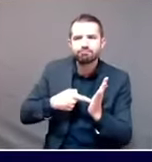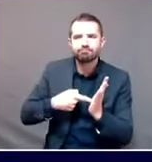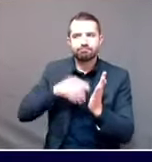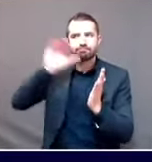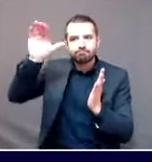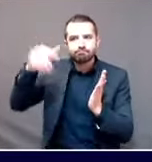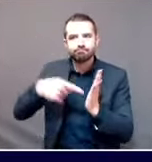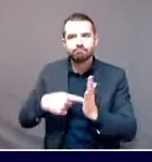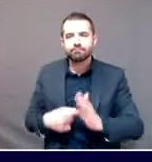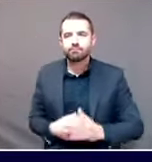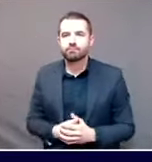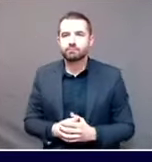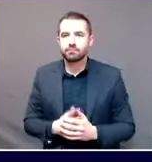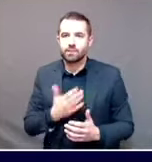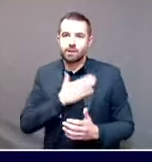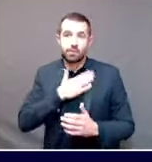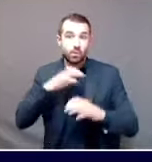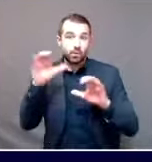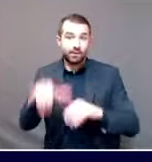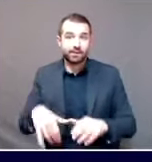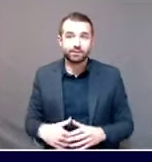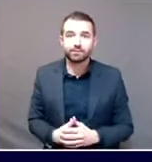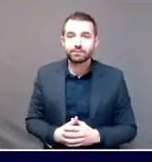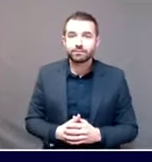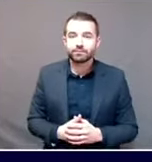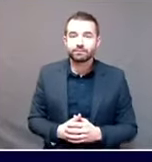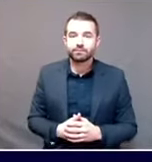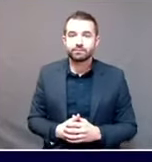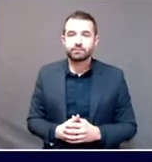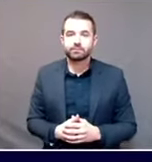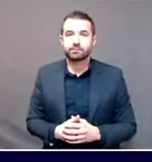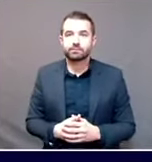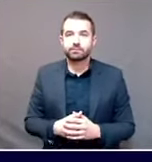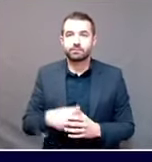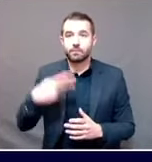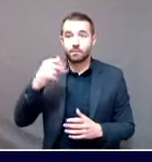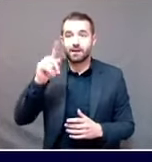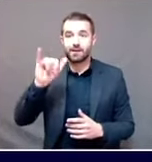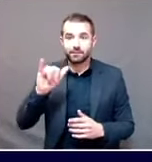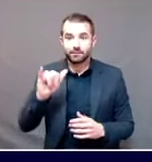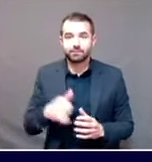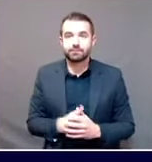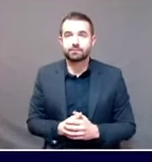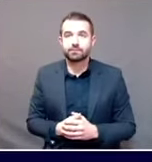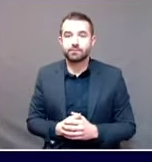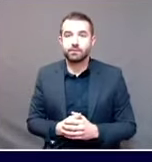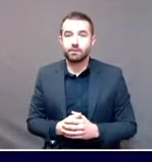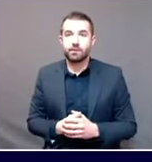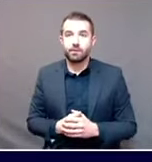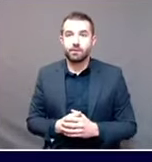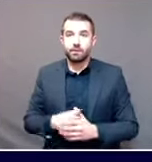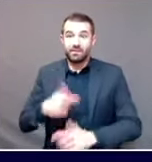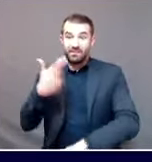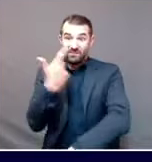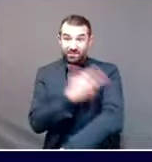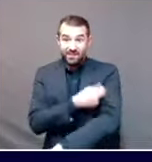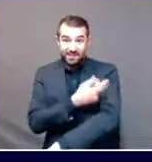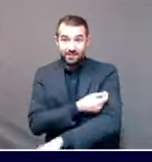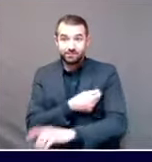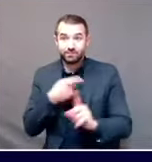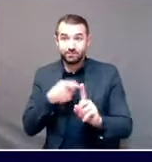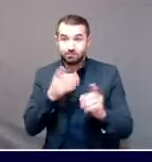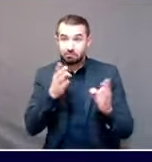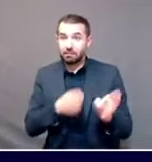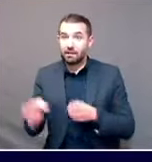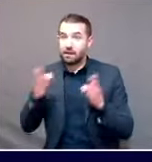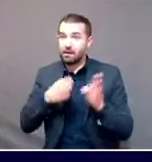Thank you, Dr. Shah. In terms of the state's vaccine distribution plan, where do independent primary care doctors fit in the lineup? Are they in that